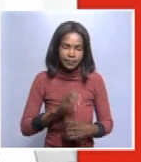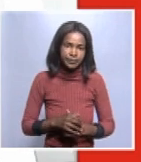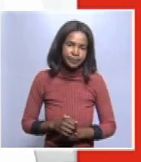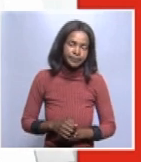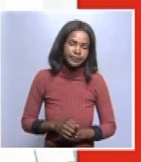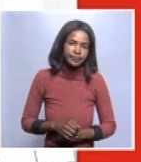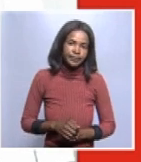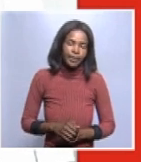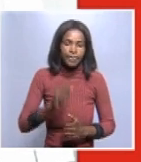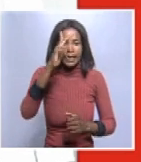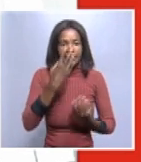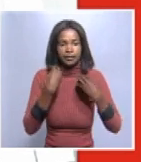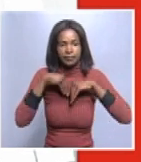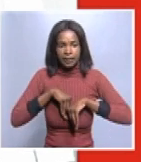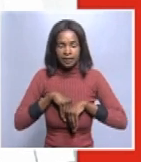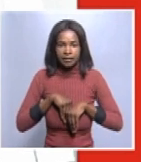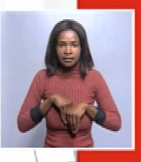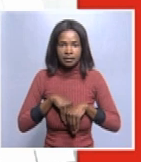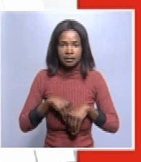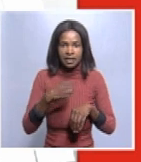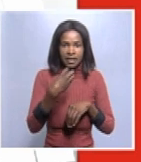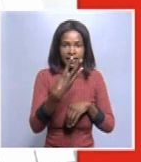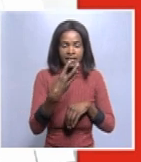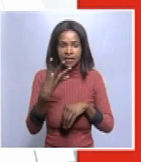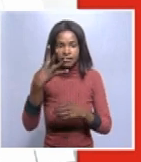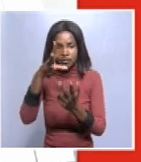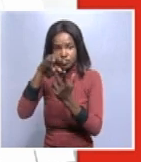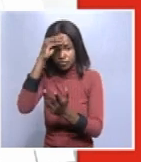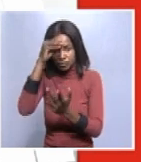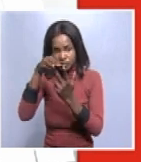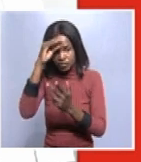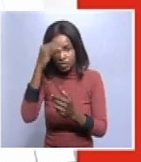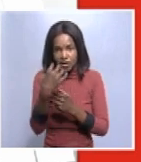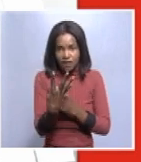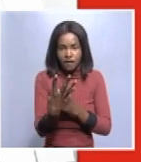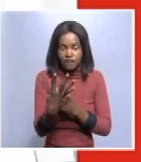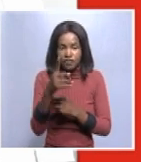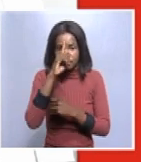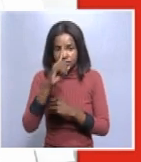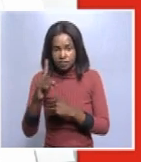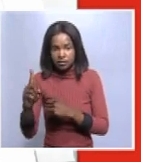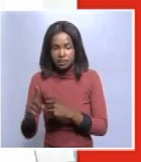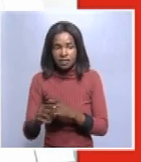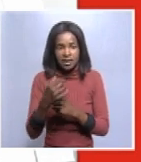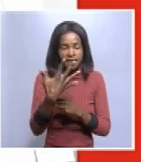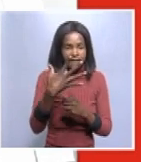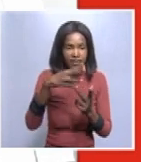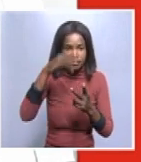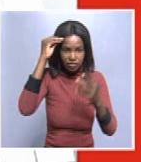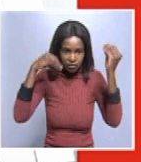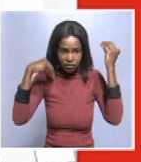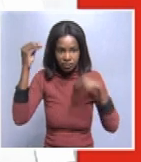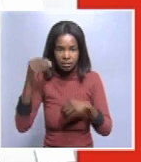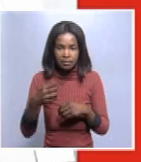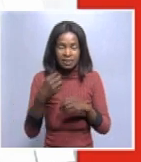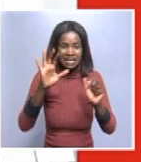Among the confirmed cases, there are 34 learners, 4 teachers, 5 students and 6